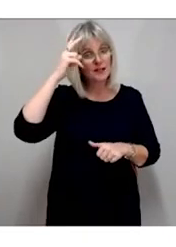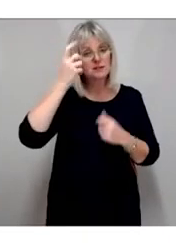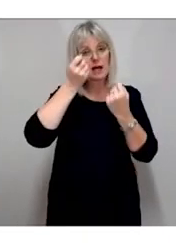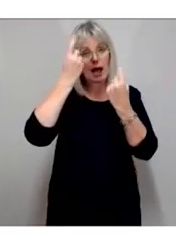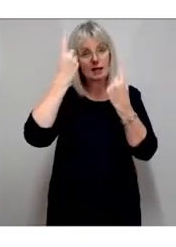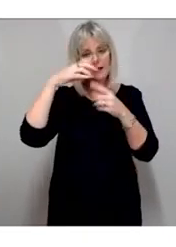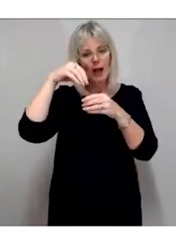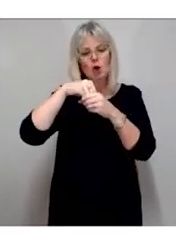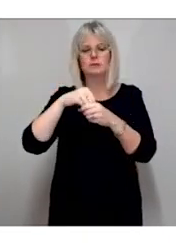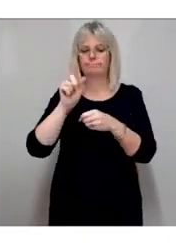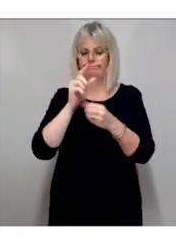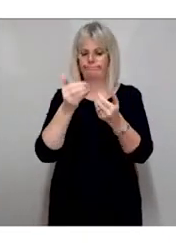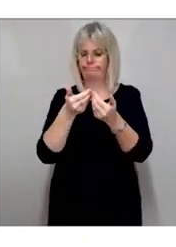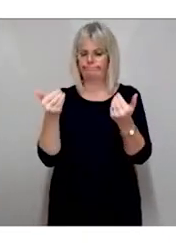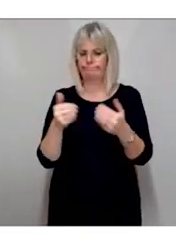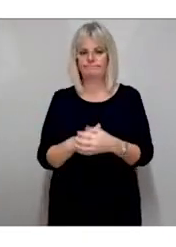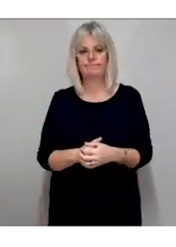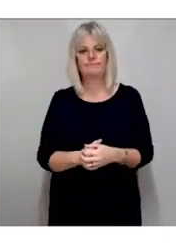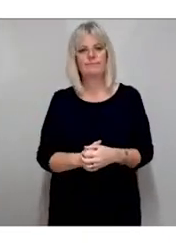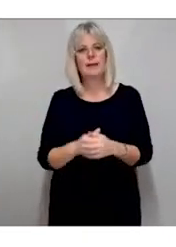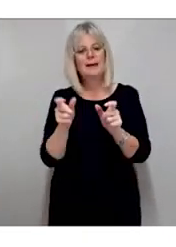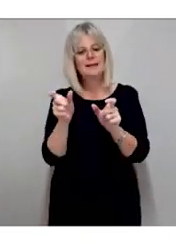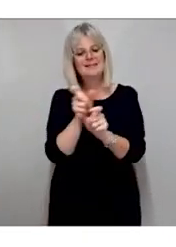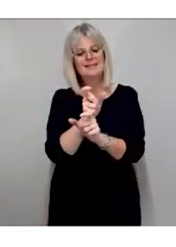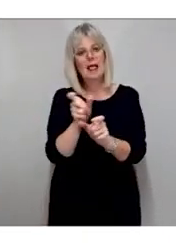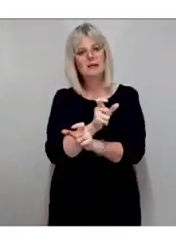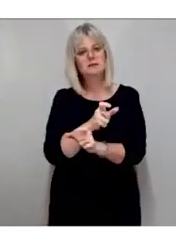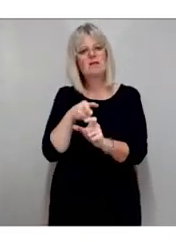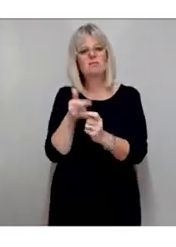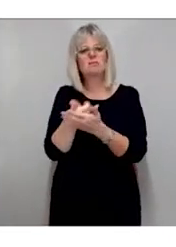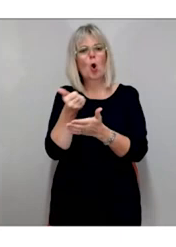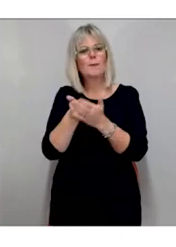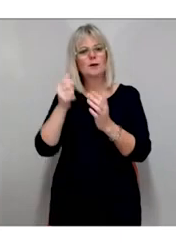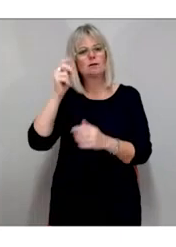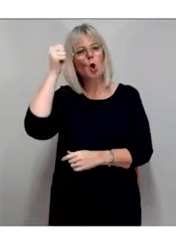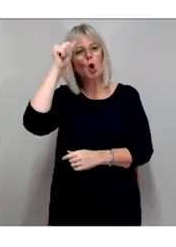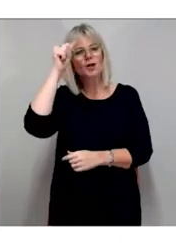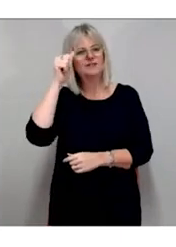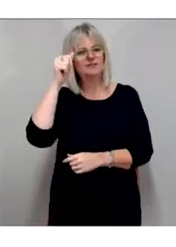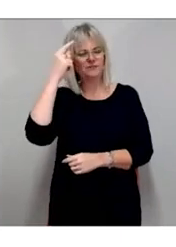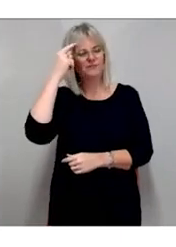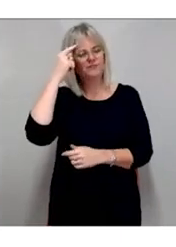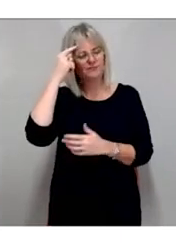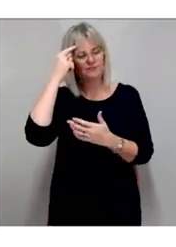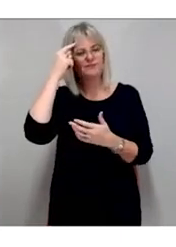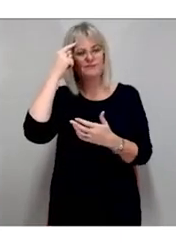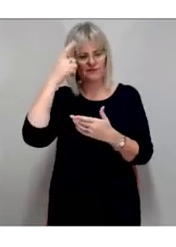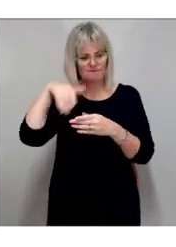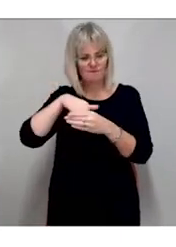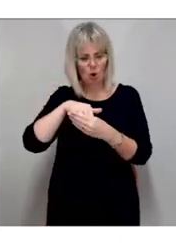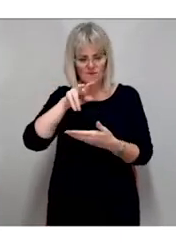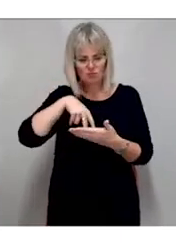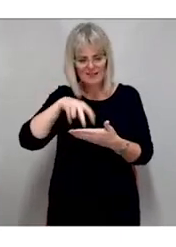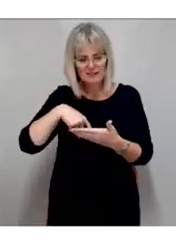Dyslexia is a common cognitive impairment that involves difficulty reading, due to problems identifying speech sounds,